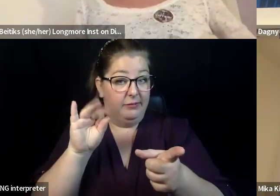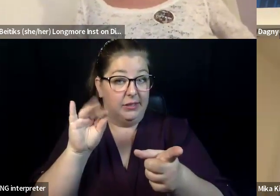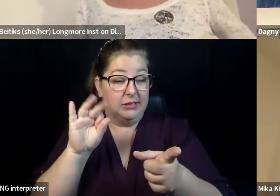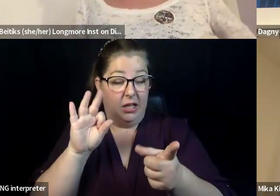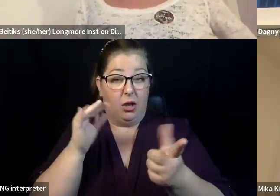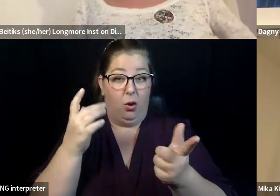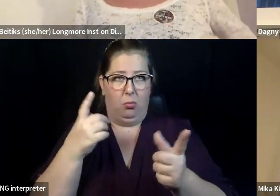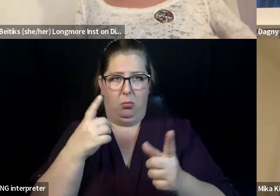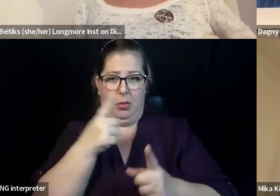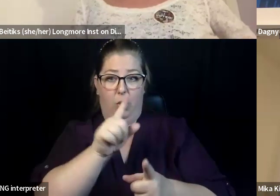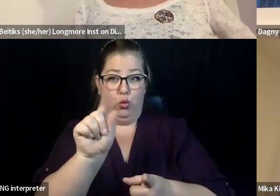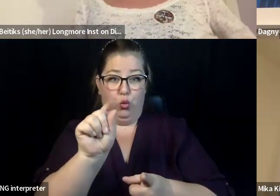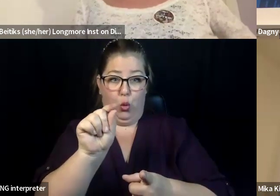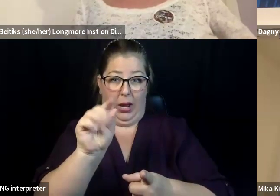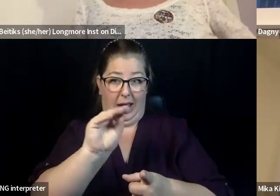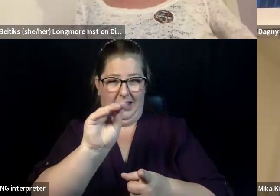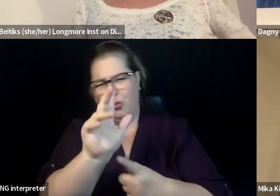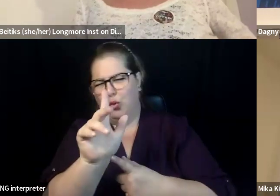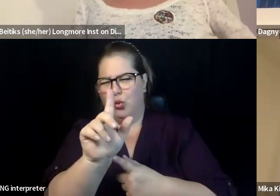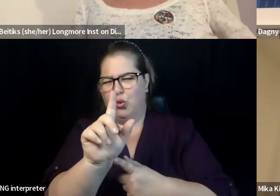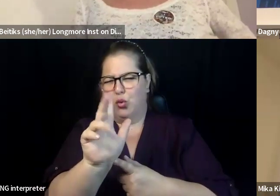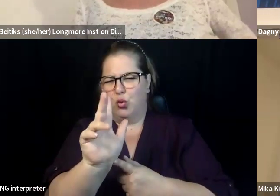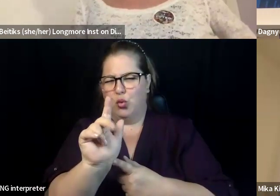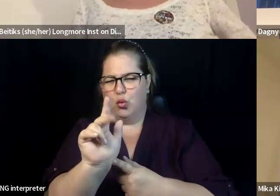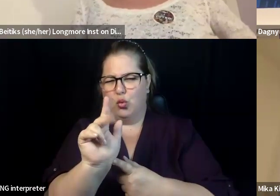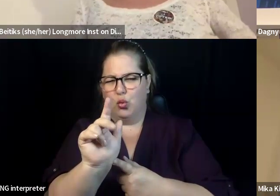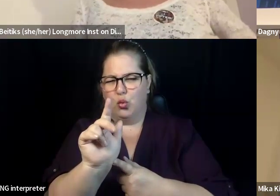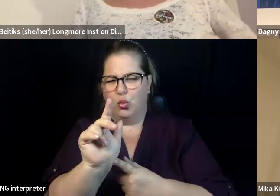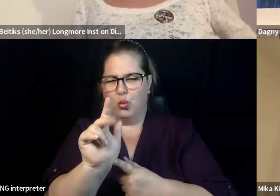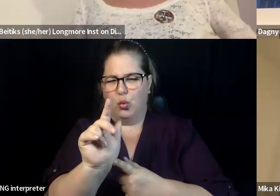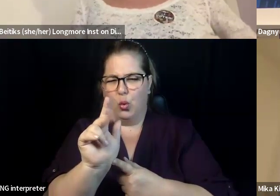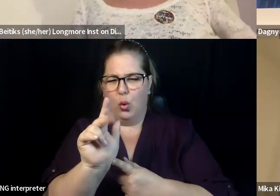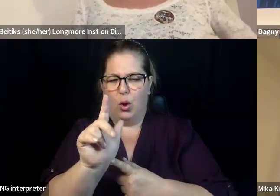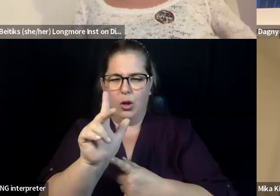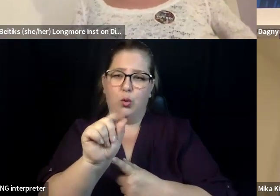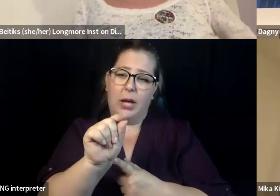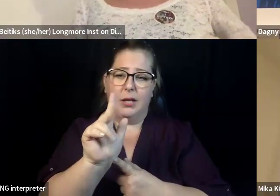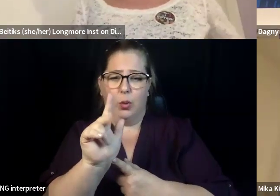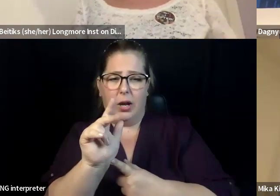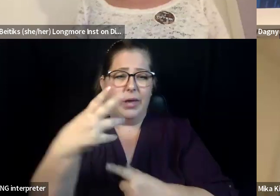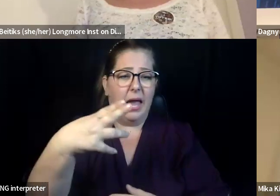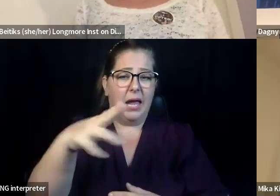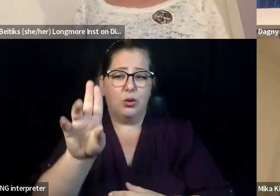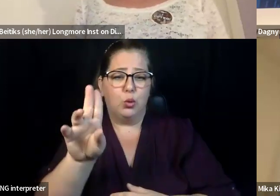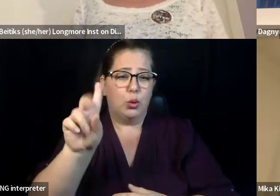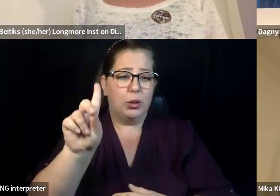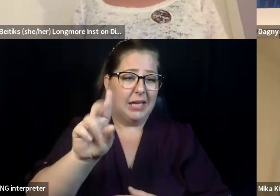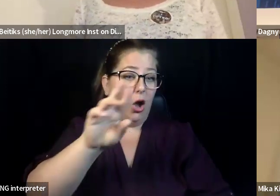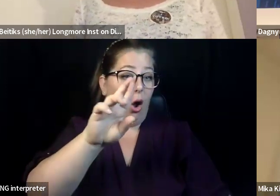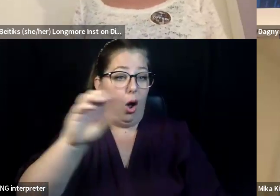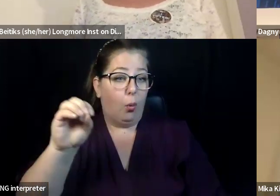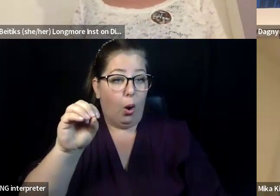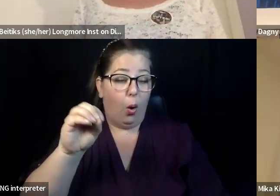pays a maximum usually of around a thousand dollars a month, 1500 a month. So